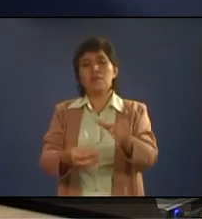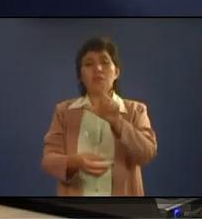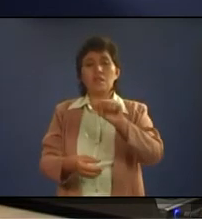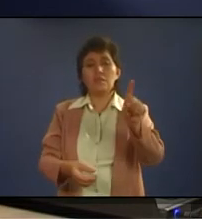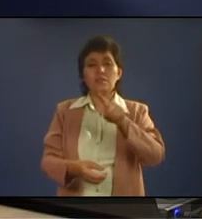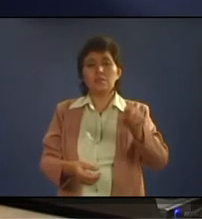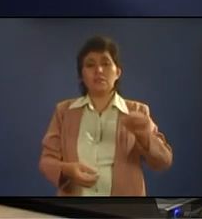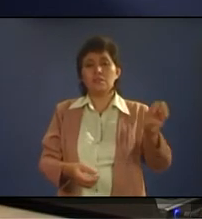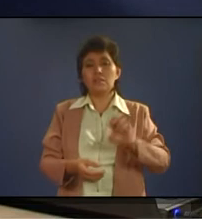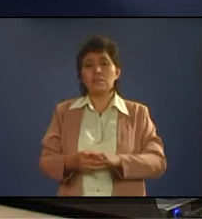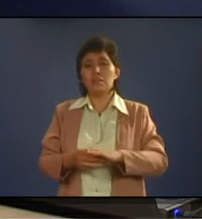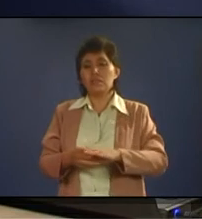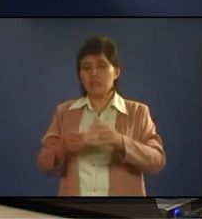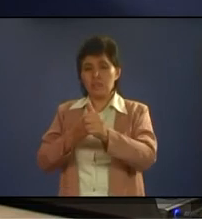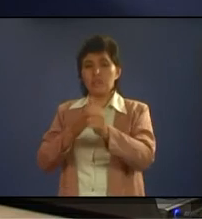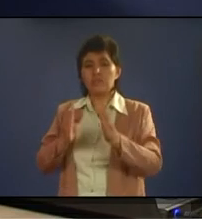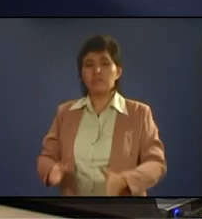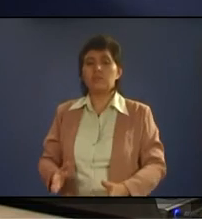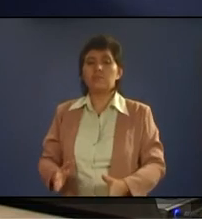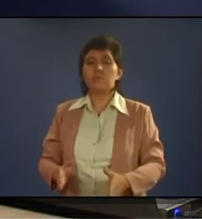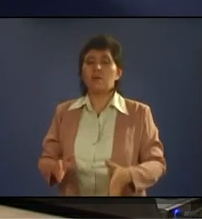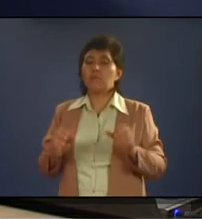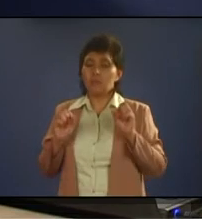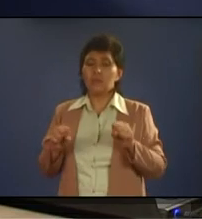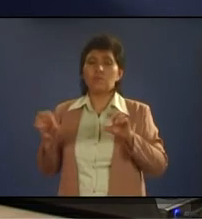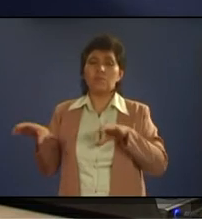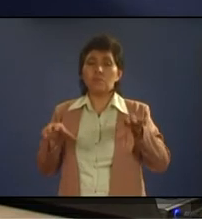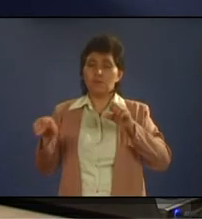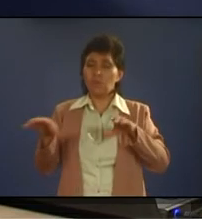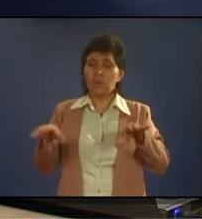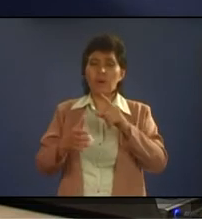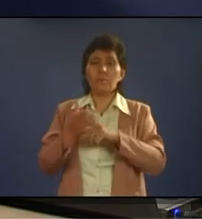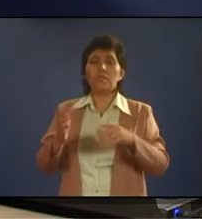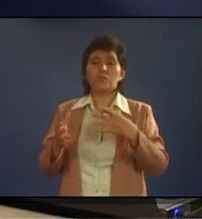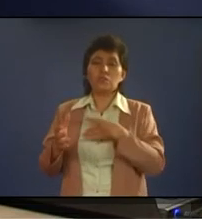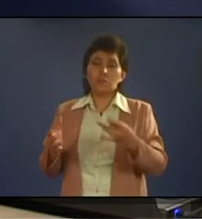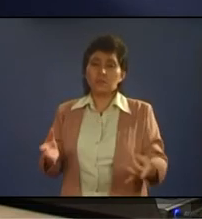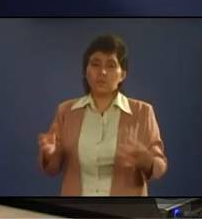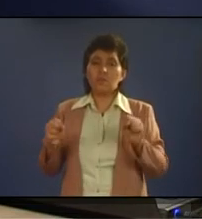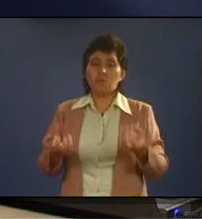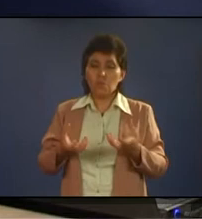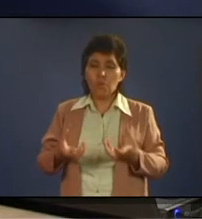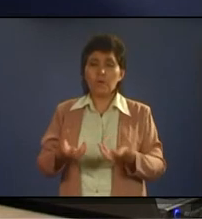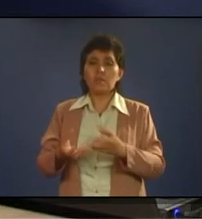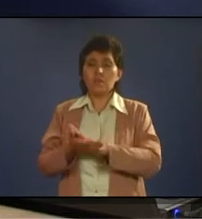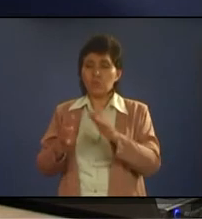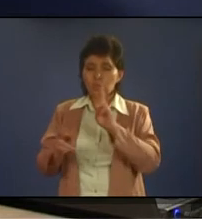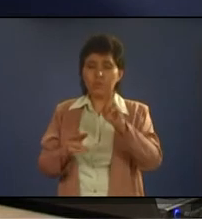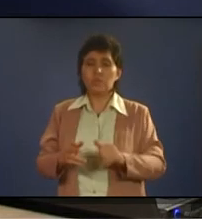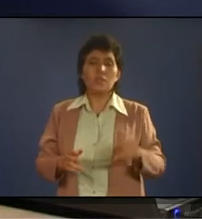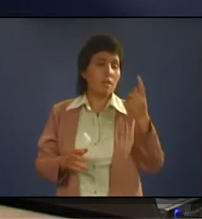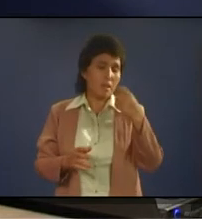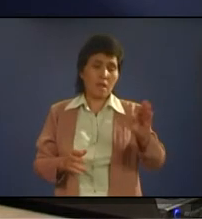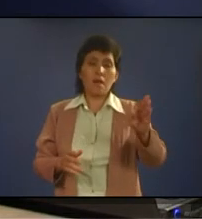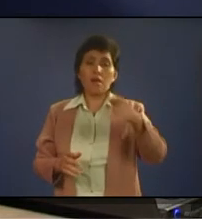ability to do whatever they want the creativity you use their creativity and to enhance